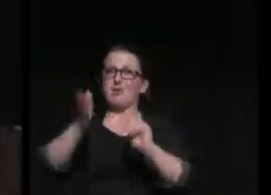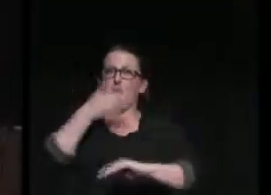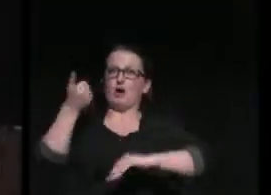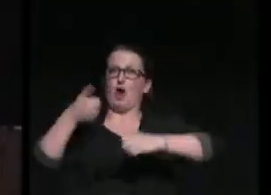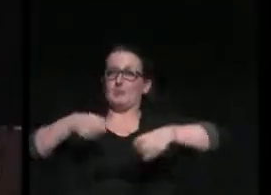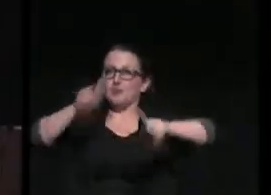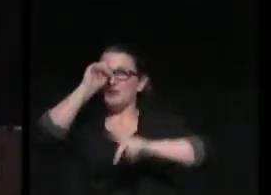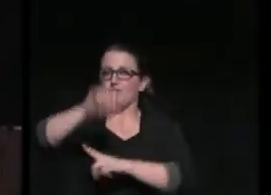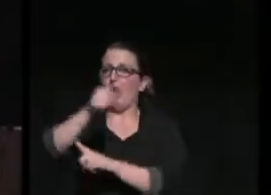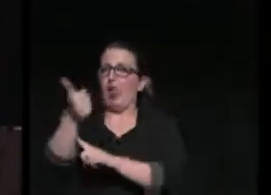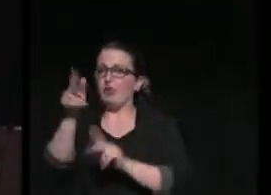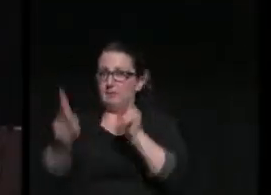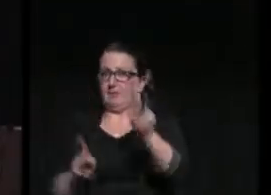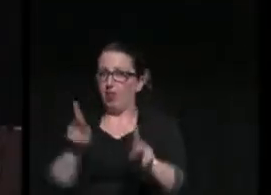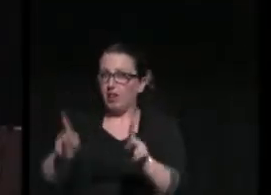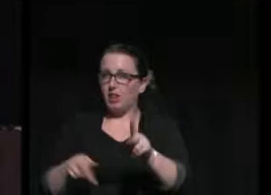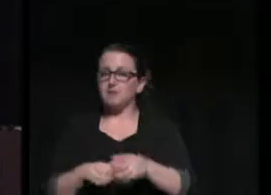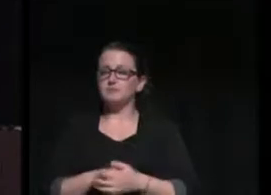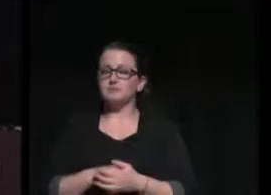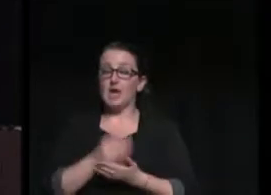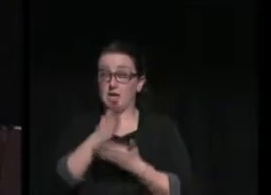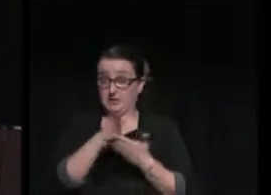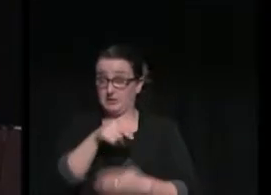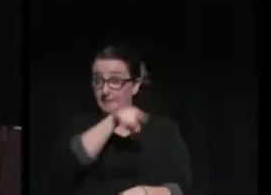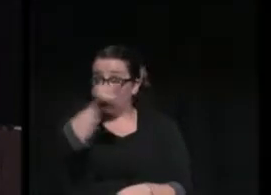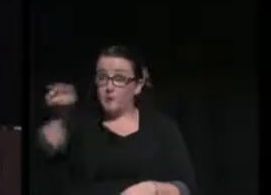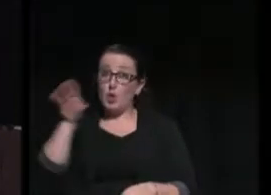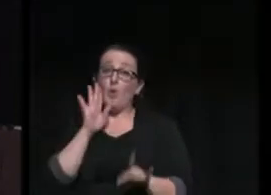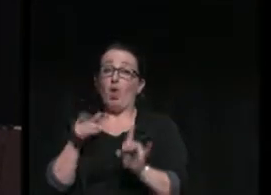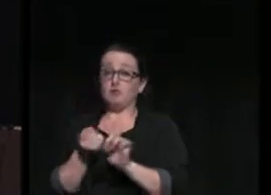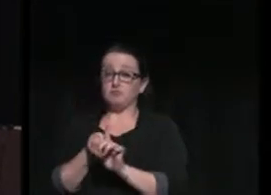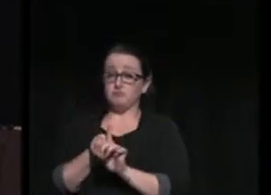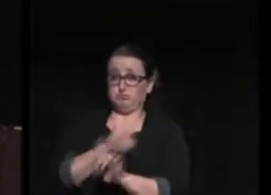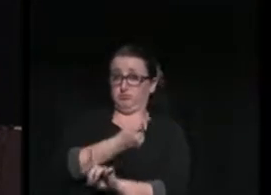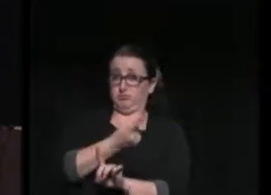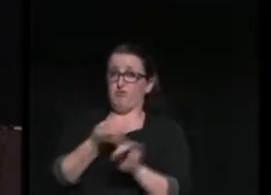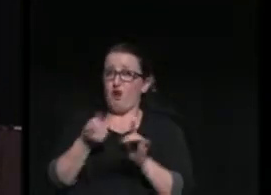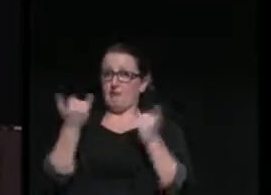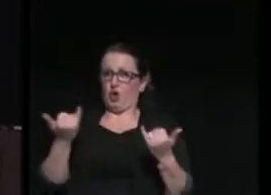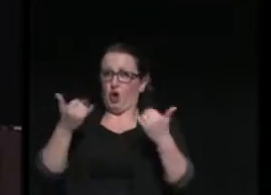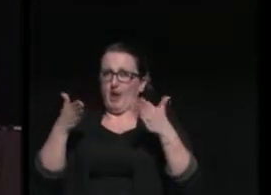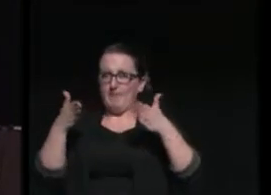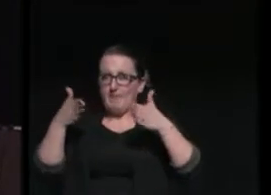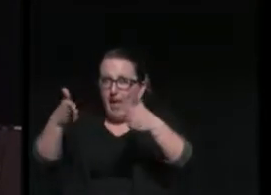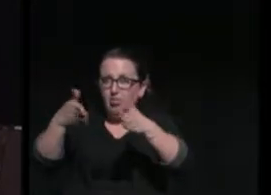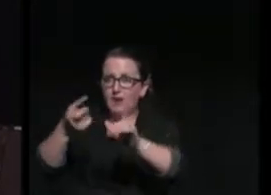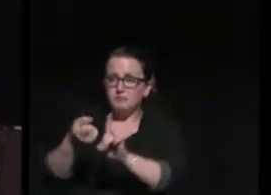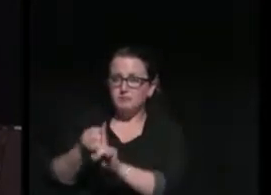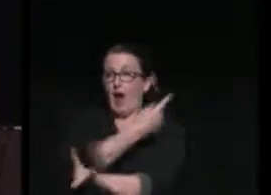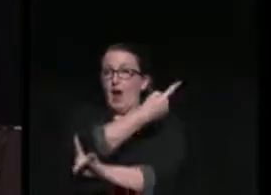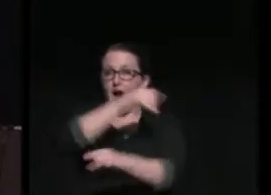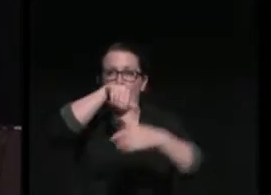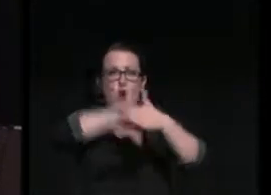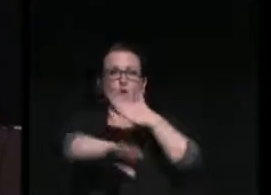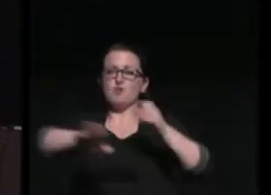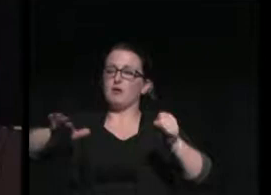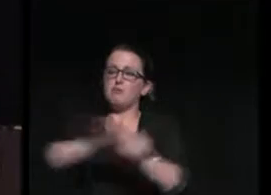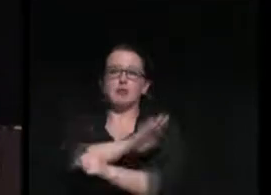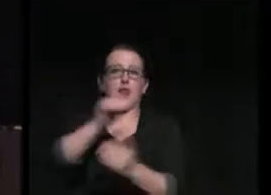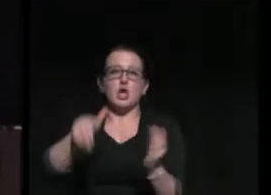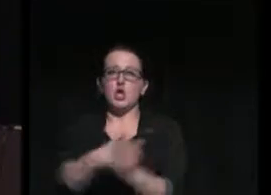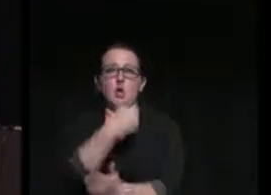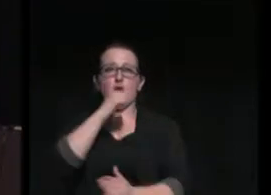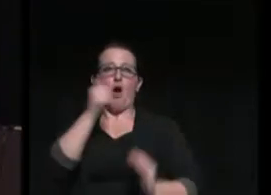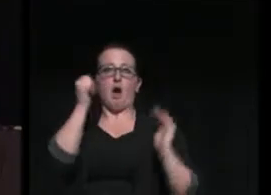others. And some of you will divert from the path you are currently on and enter an entirely new and